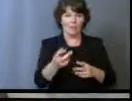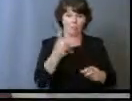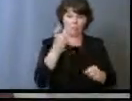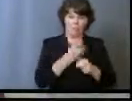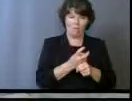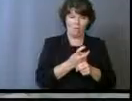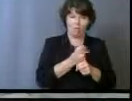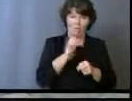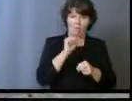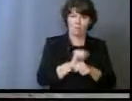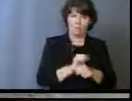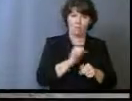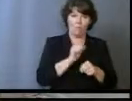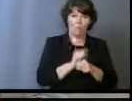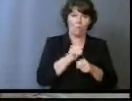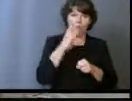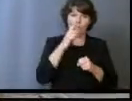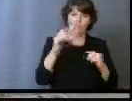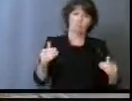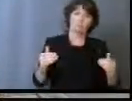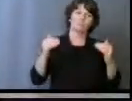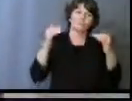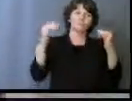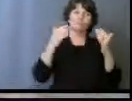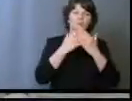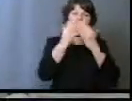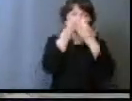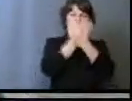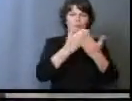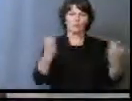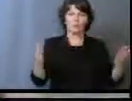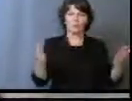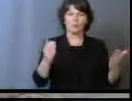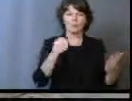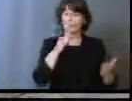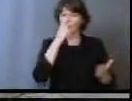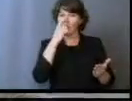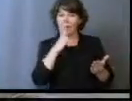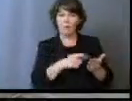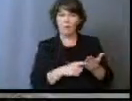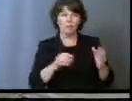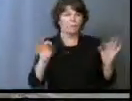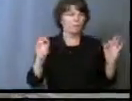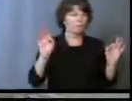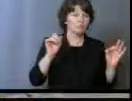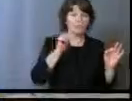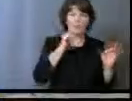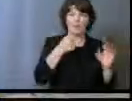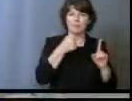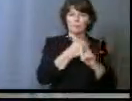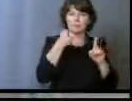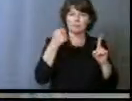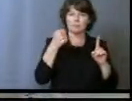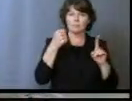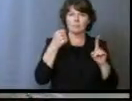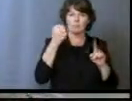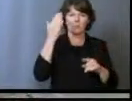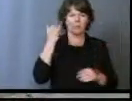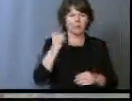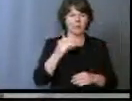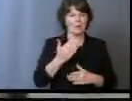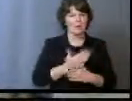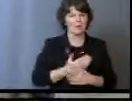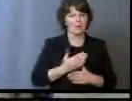Hard, dedicated labor for the advancement of the good news isn't noticed. It doesn't seem to make a difference. What's the use?